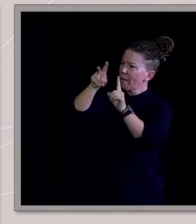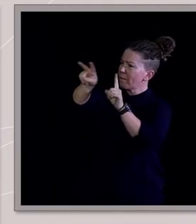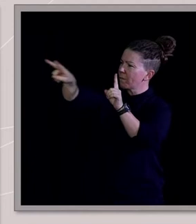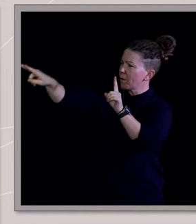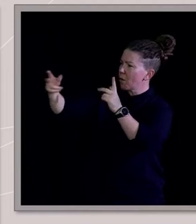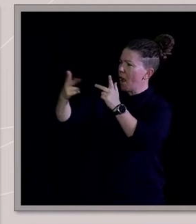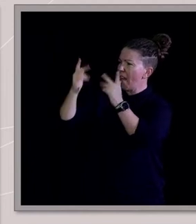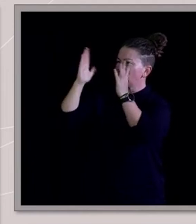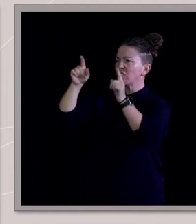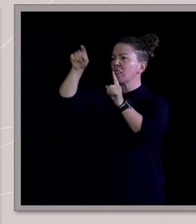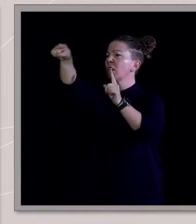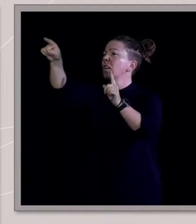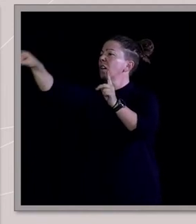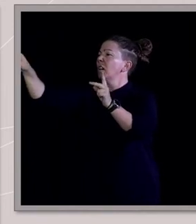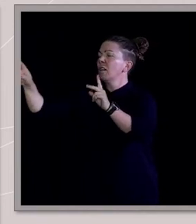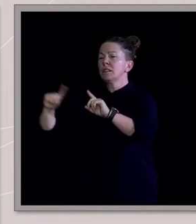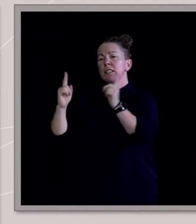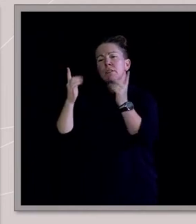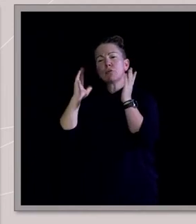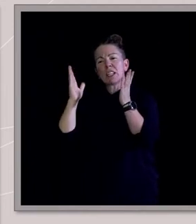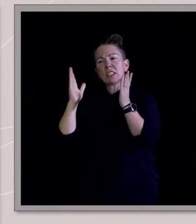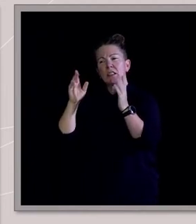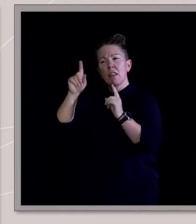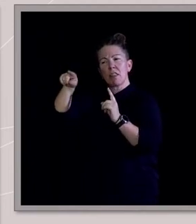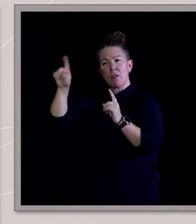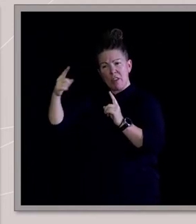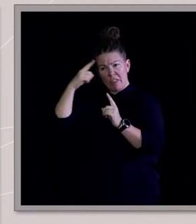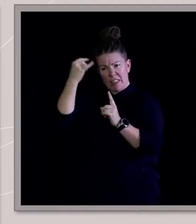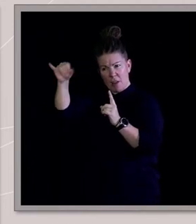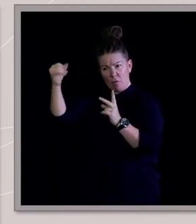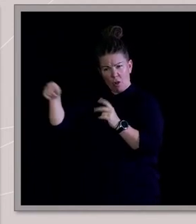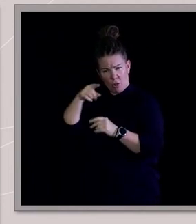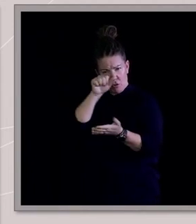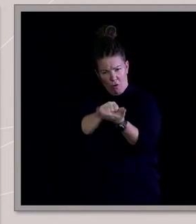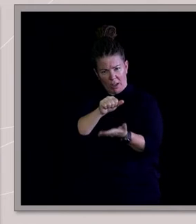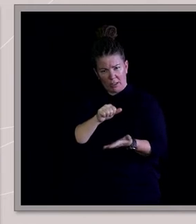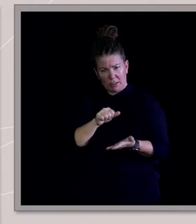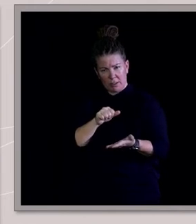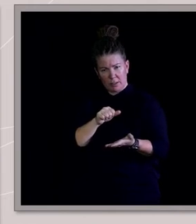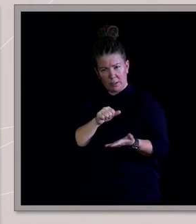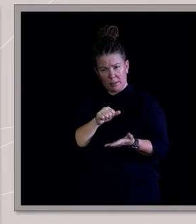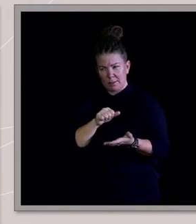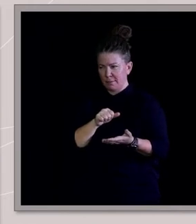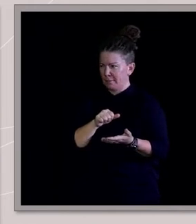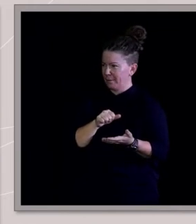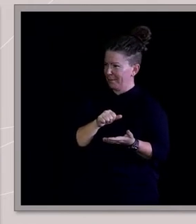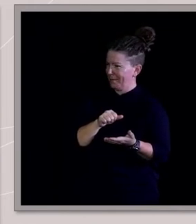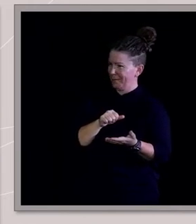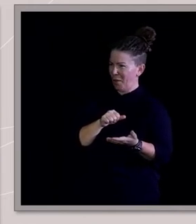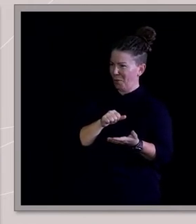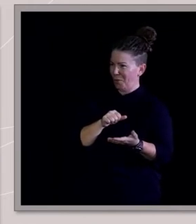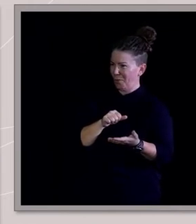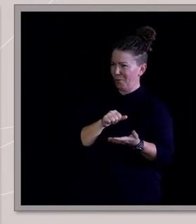other big one down the road or the Anglican? Do you think they're all wrong and you're right? And he's like, no,